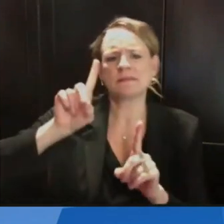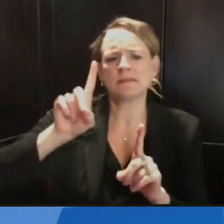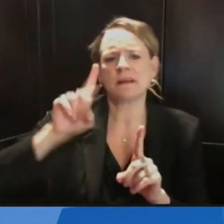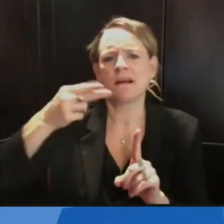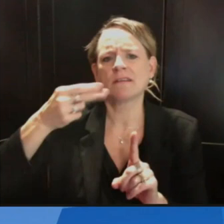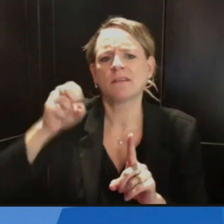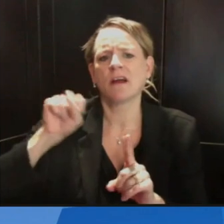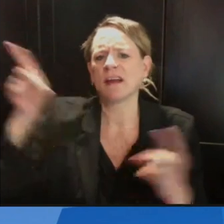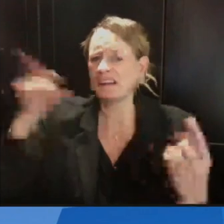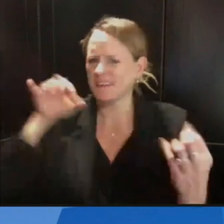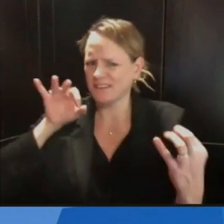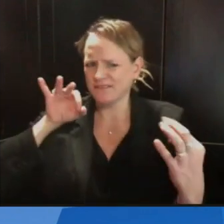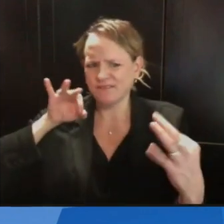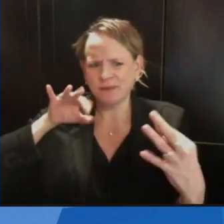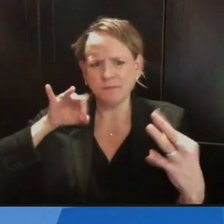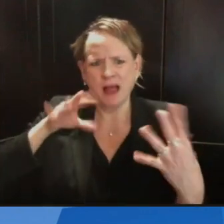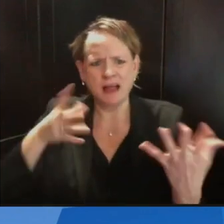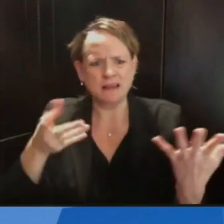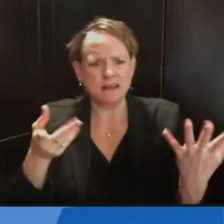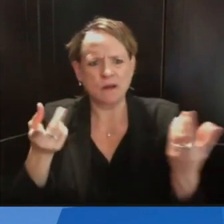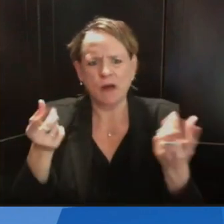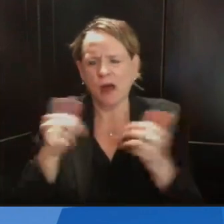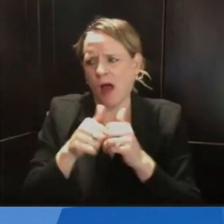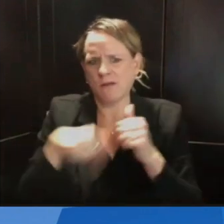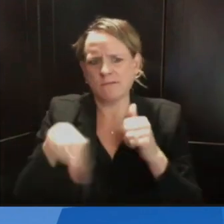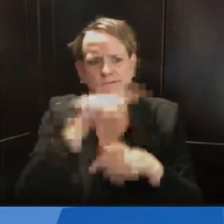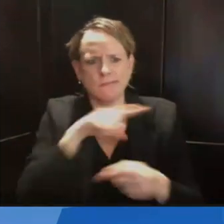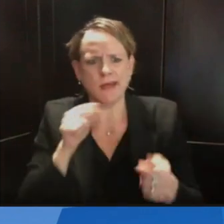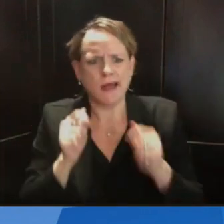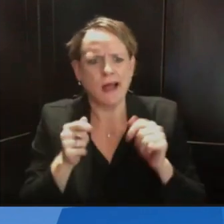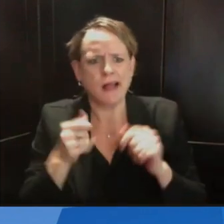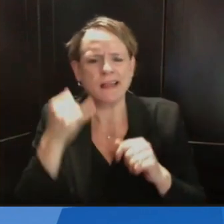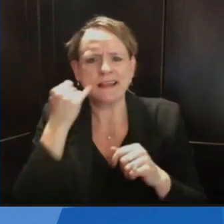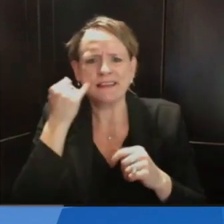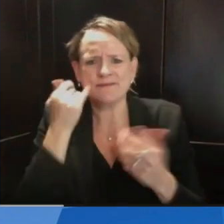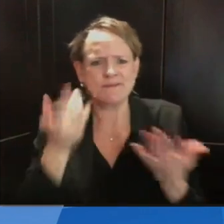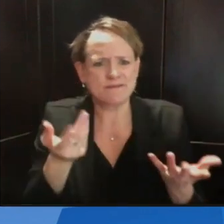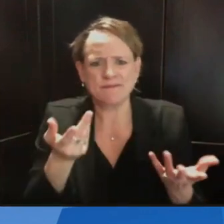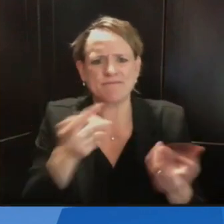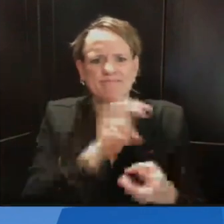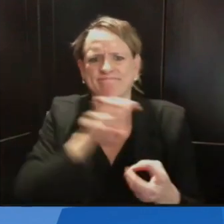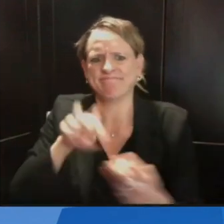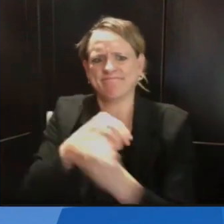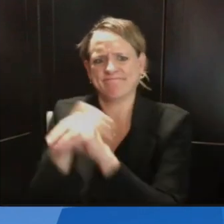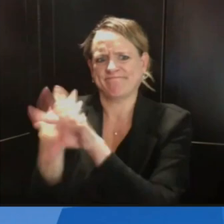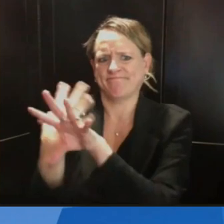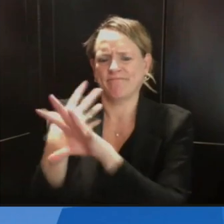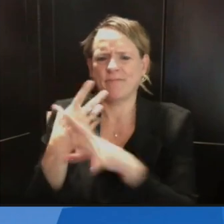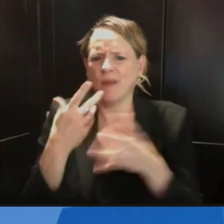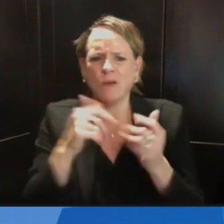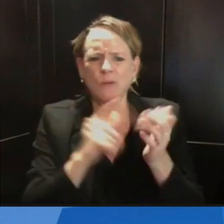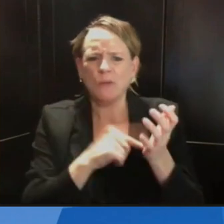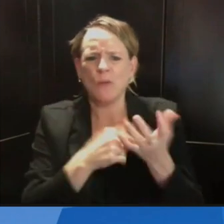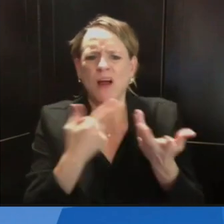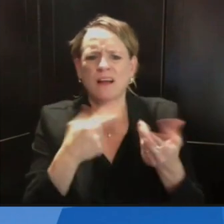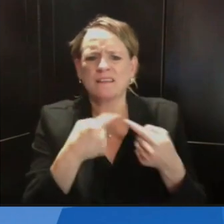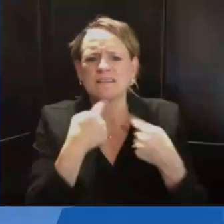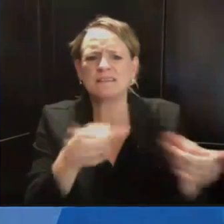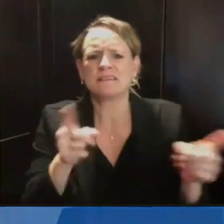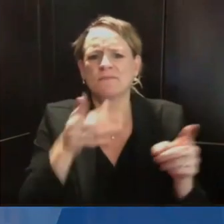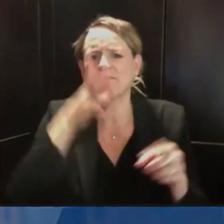situations to keep these numbers down and get kids back in the classroom at some point this year? Yeah, we did,